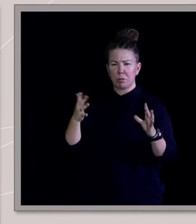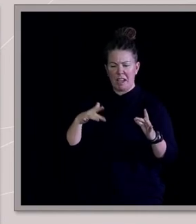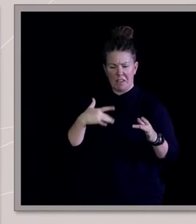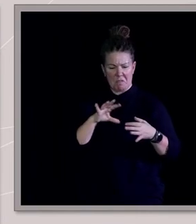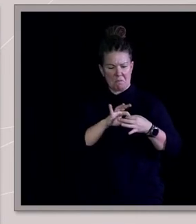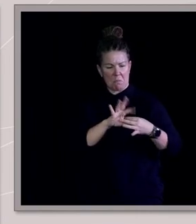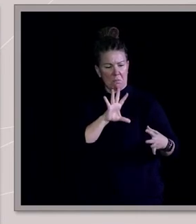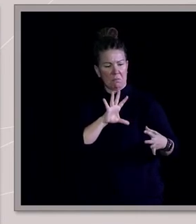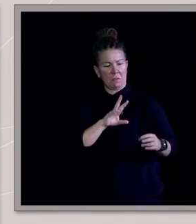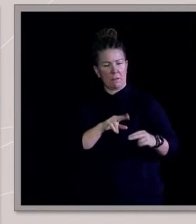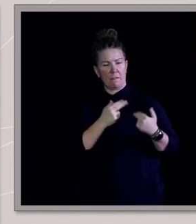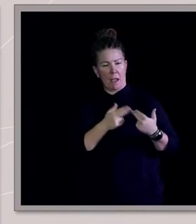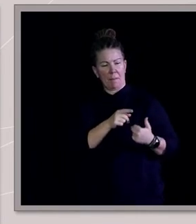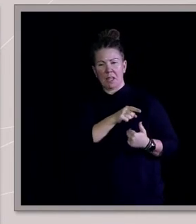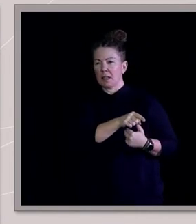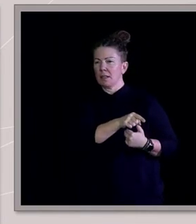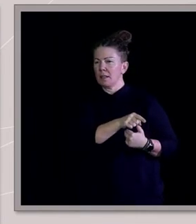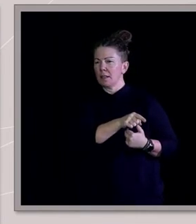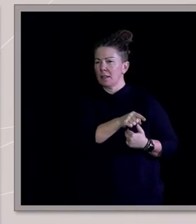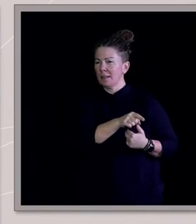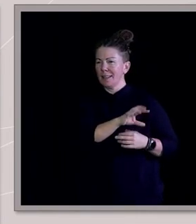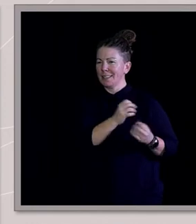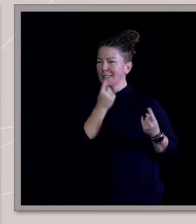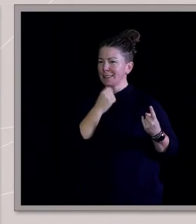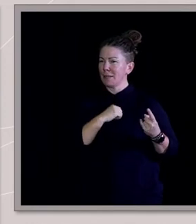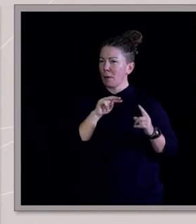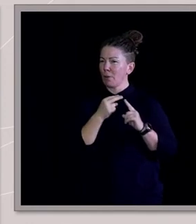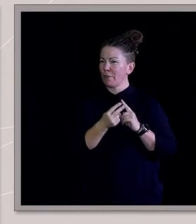my family. They no longer understood my point of view.